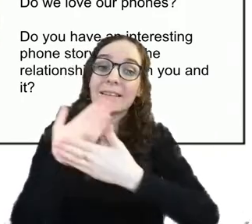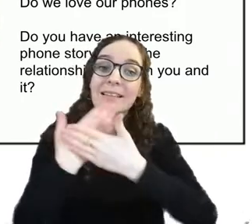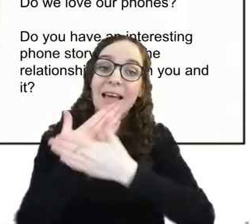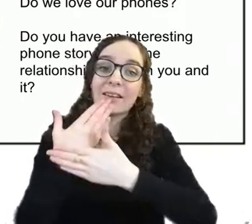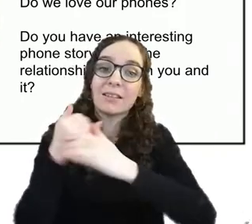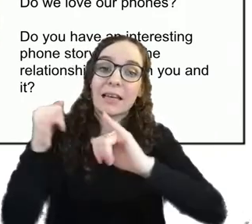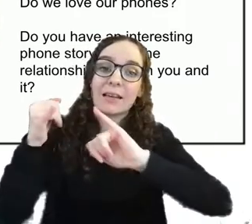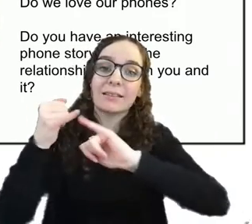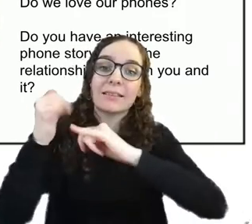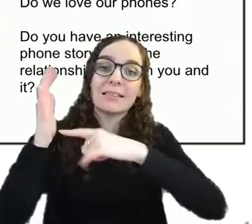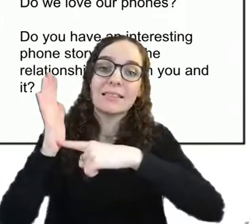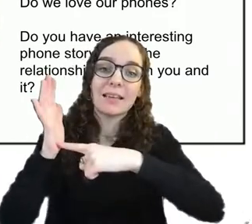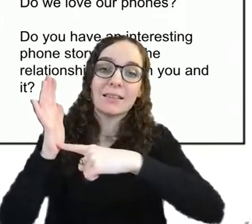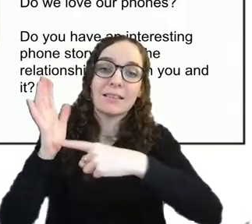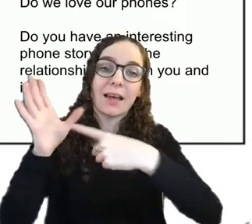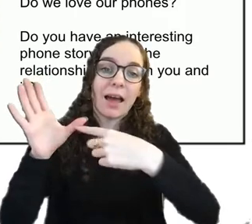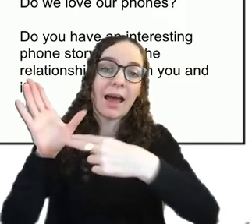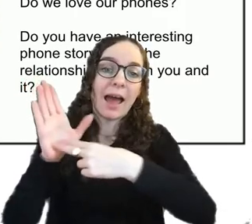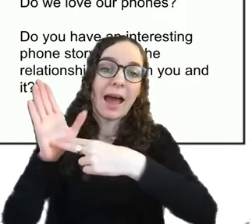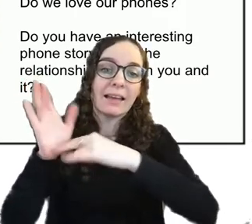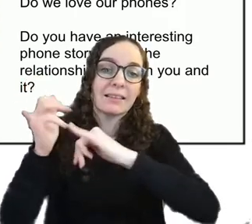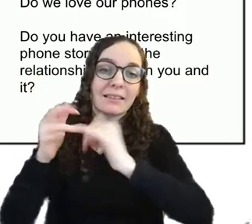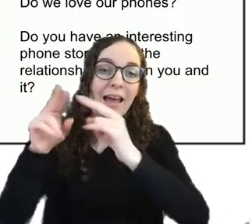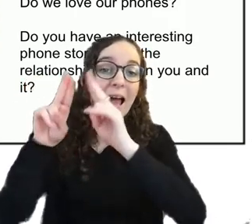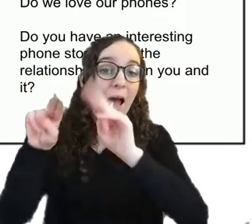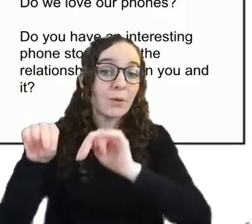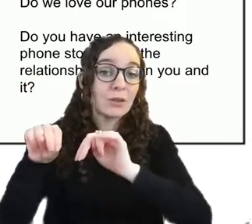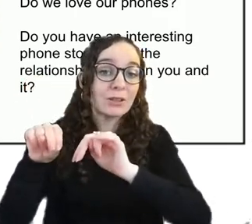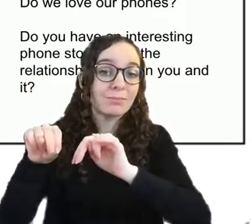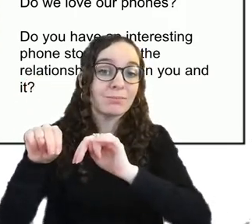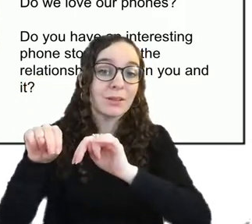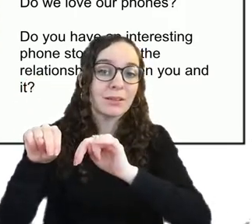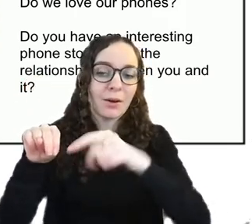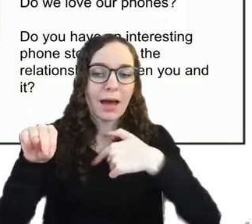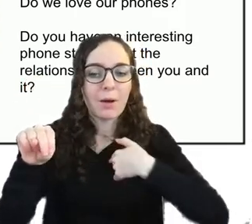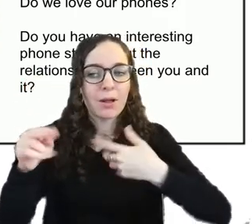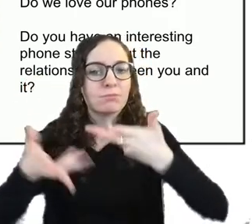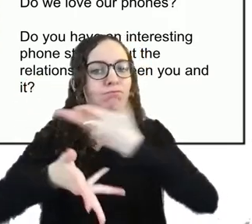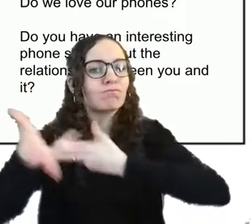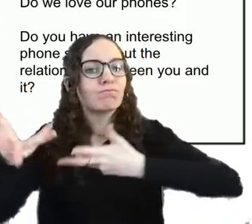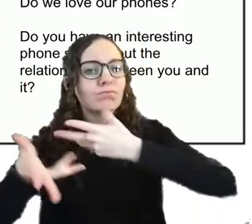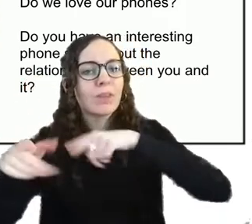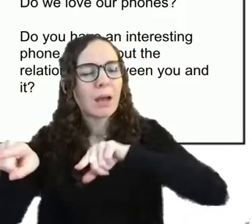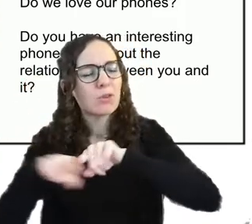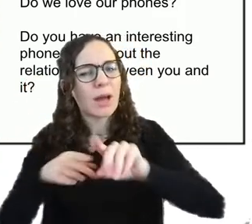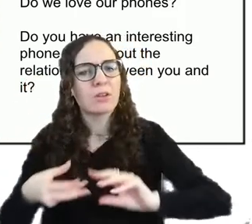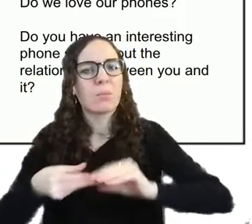and trying to create like a timeline um yeah that's the project